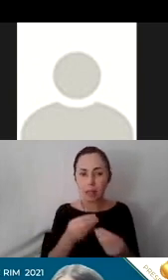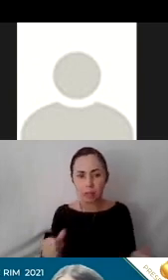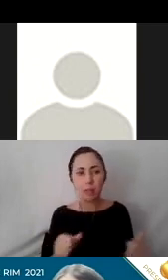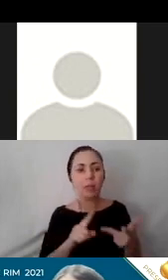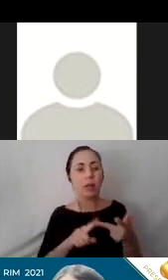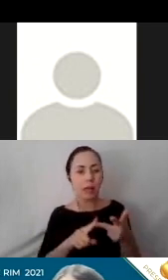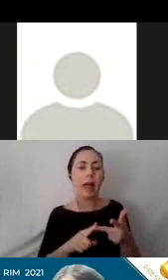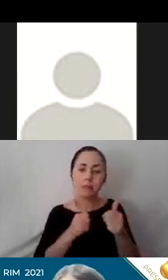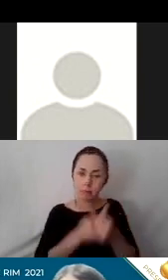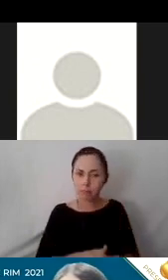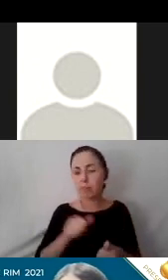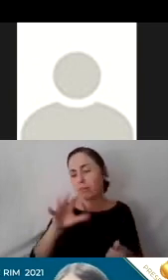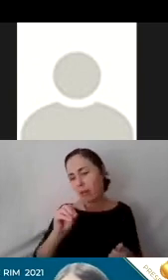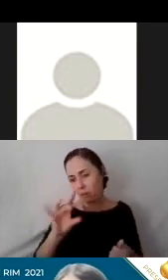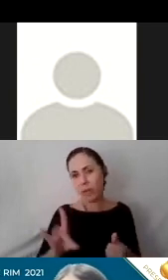508 compliance.